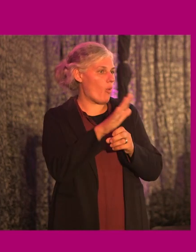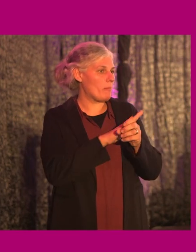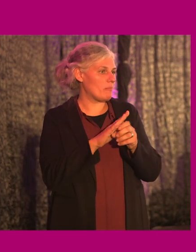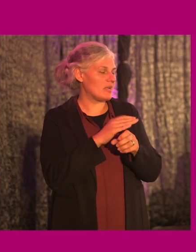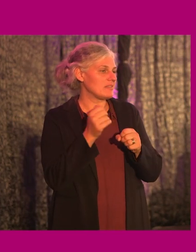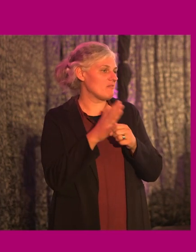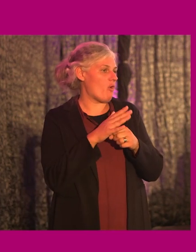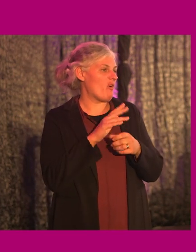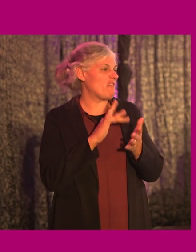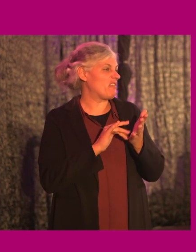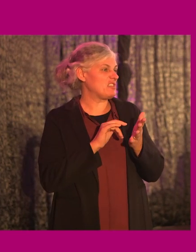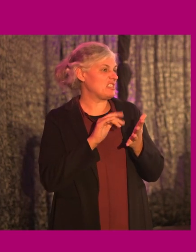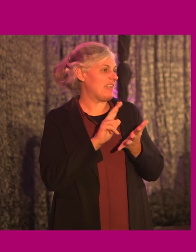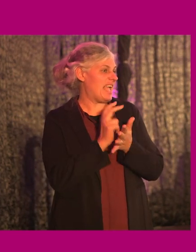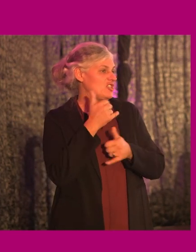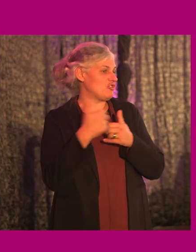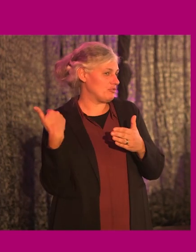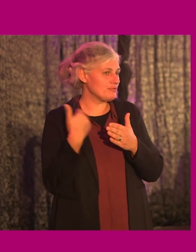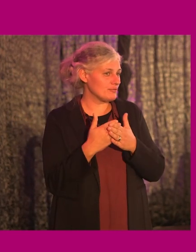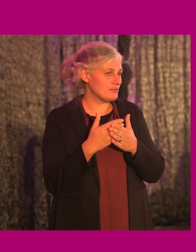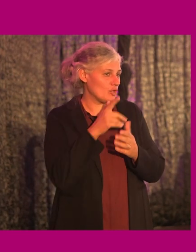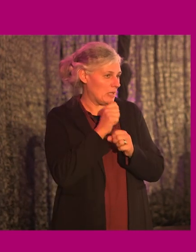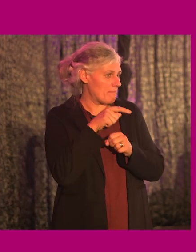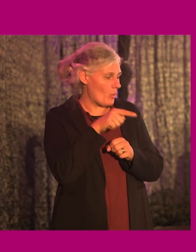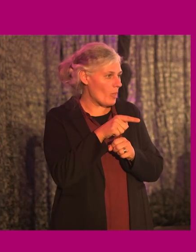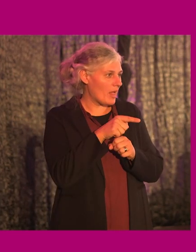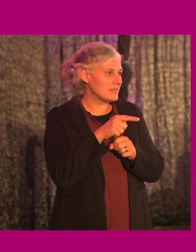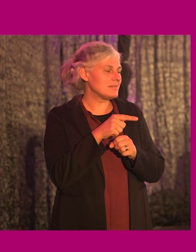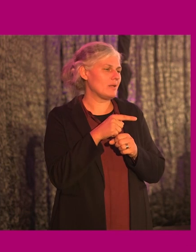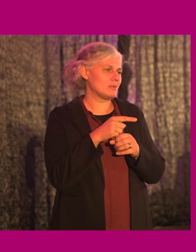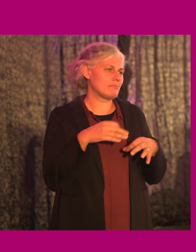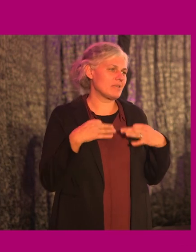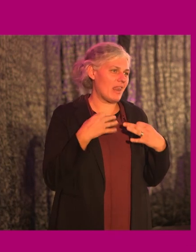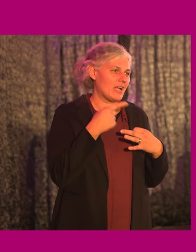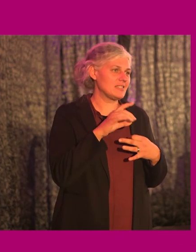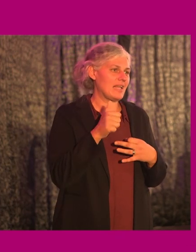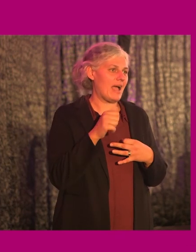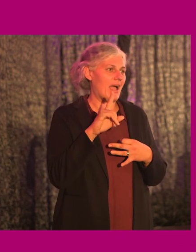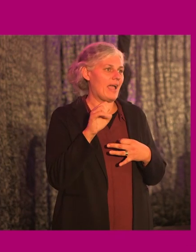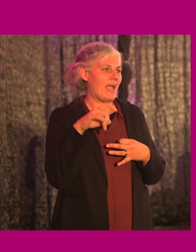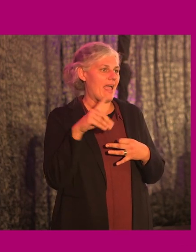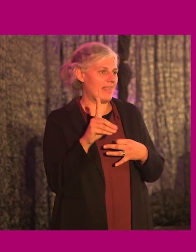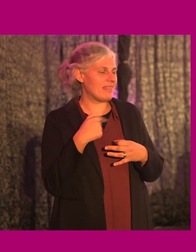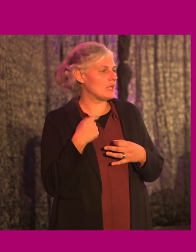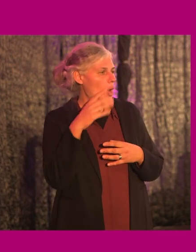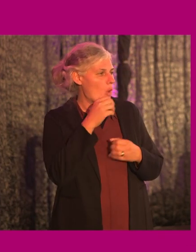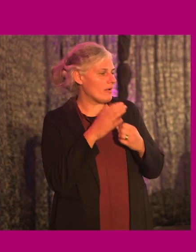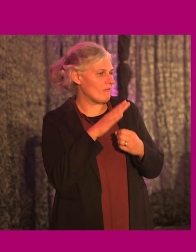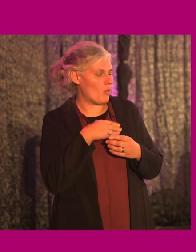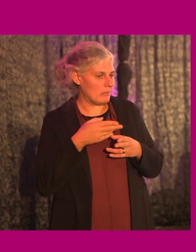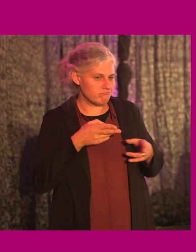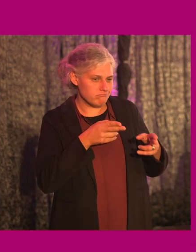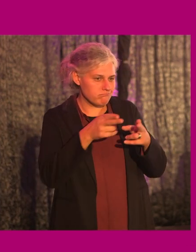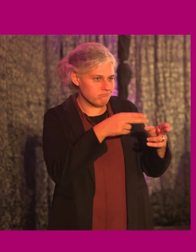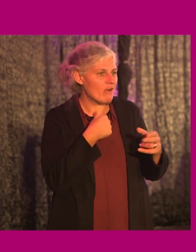15, 18 years now. And it's a pleasure to partner with AHEAD and this year we're looking at, we're trialling a pathway to